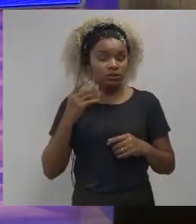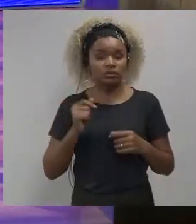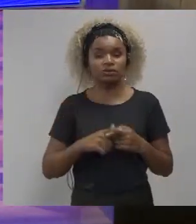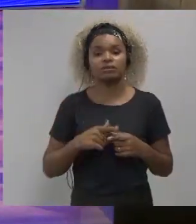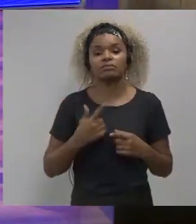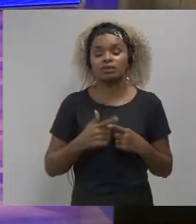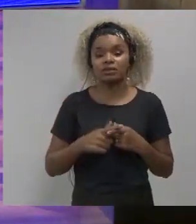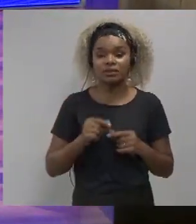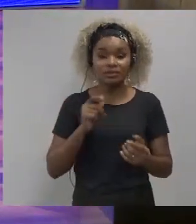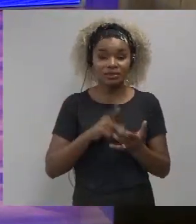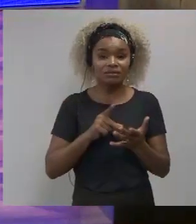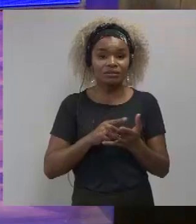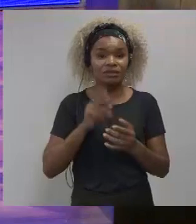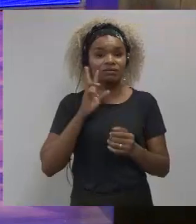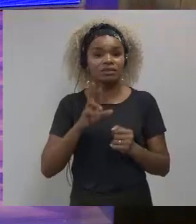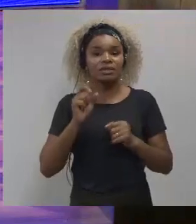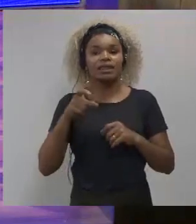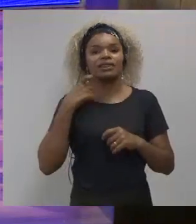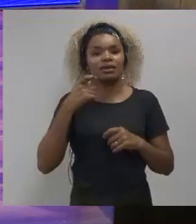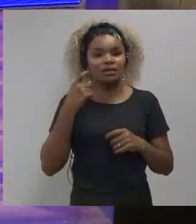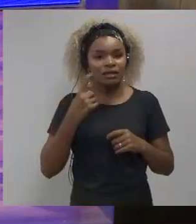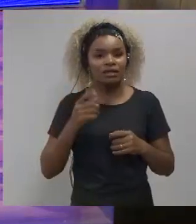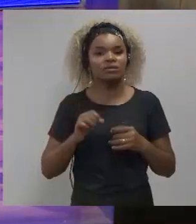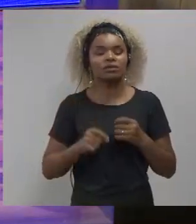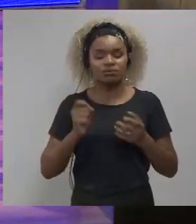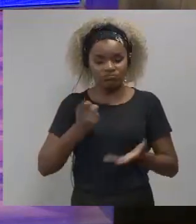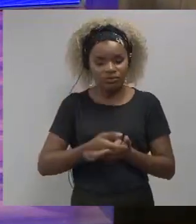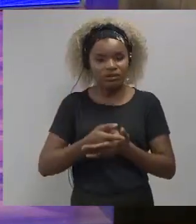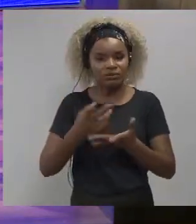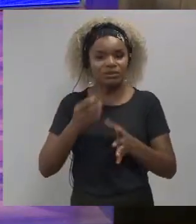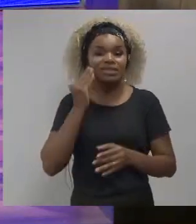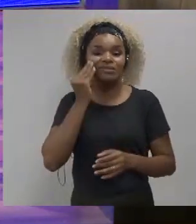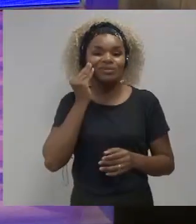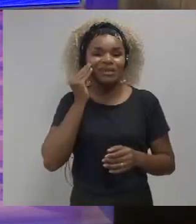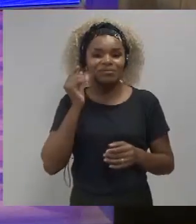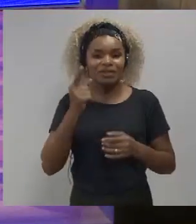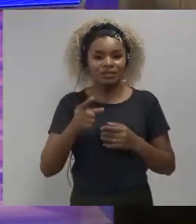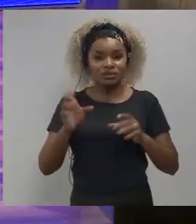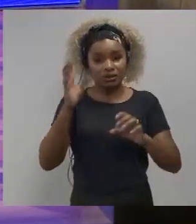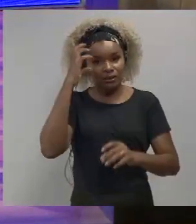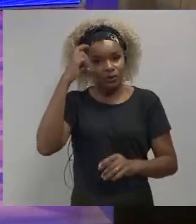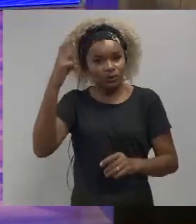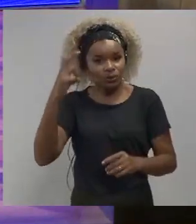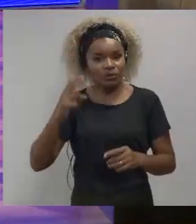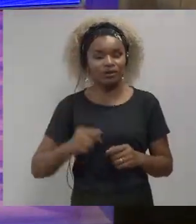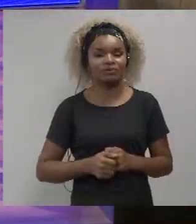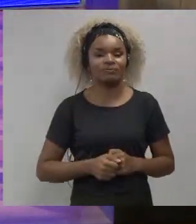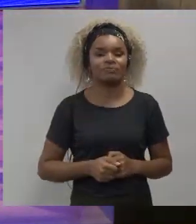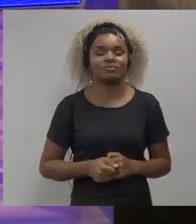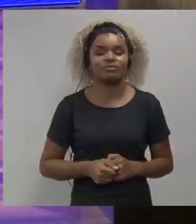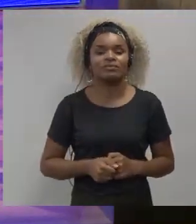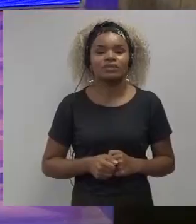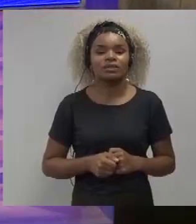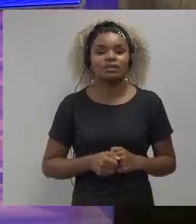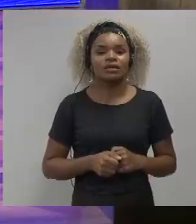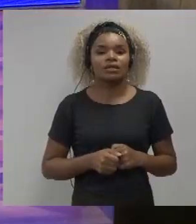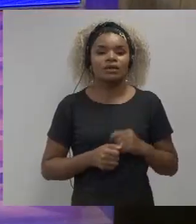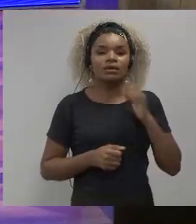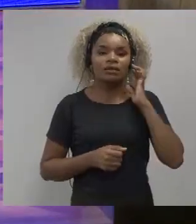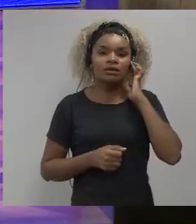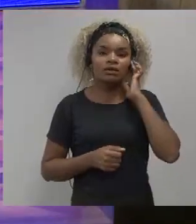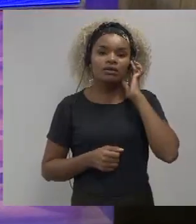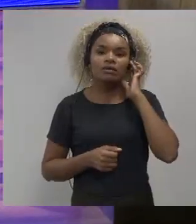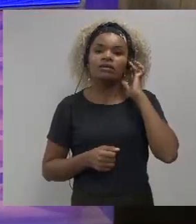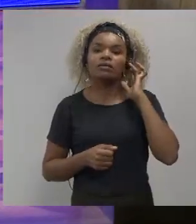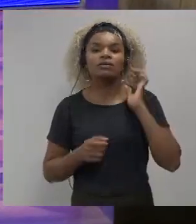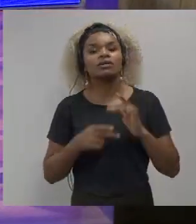have really pushed on trying to drive a bottom-up experimental culture um there are experimental